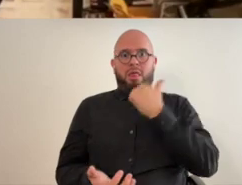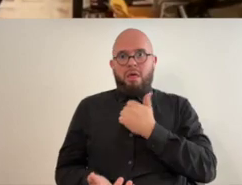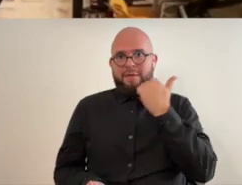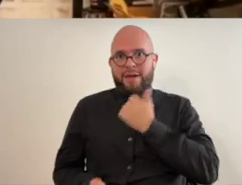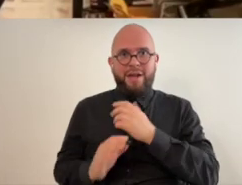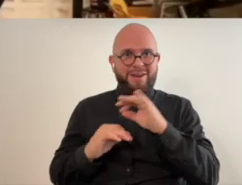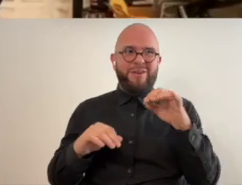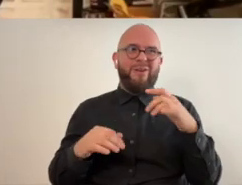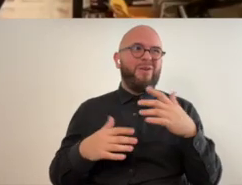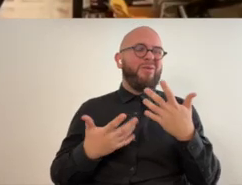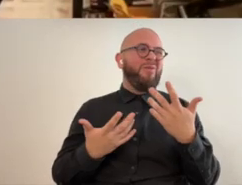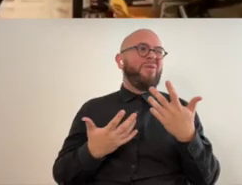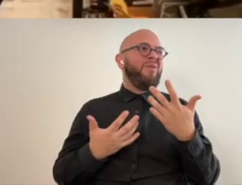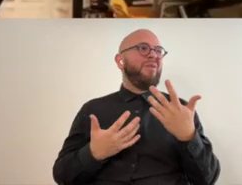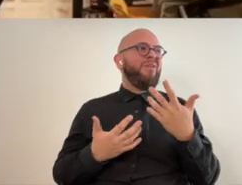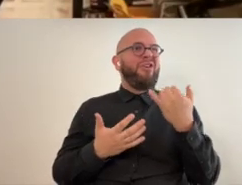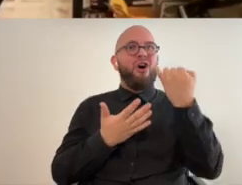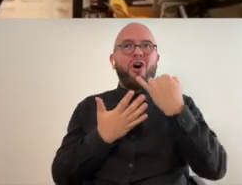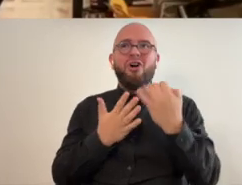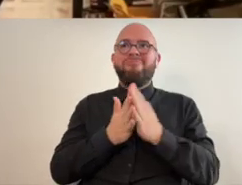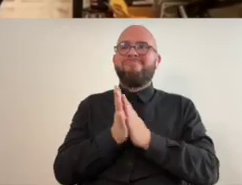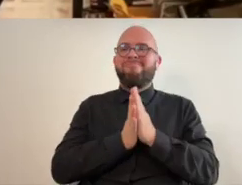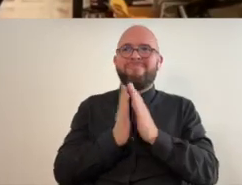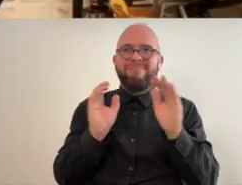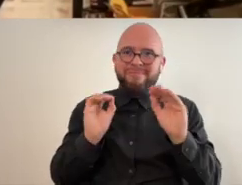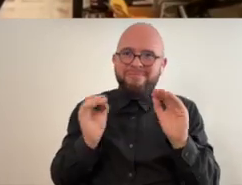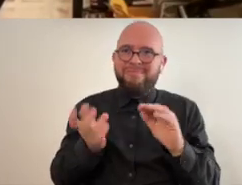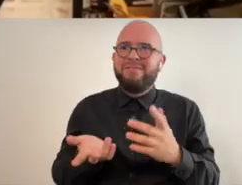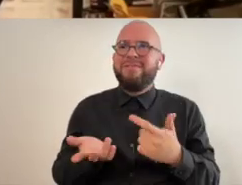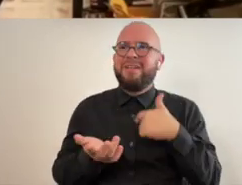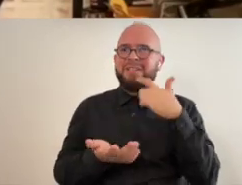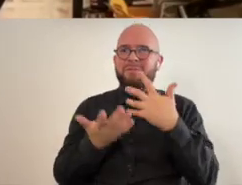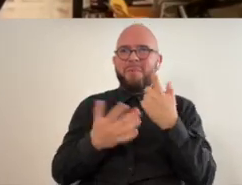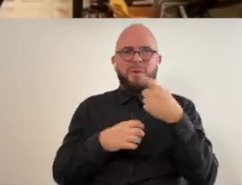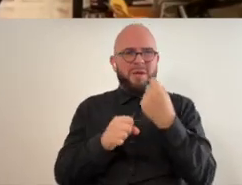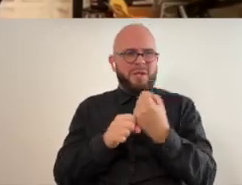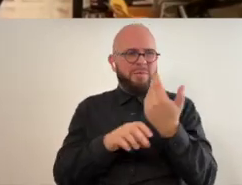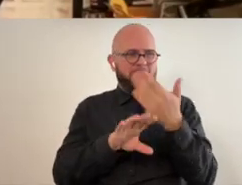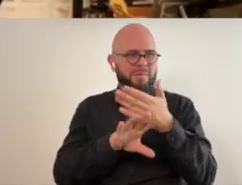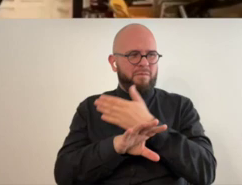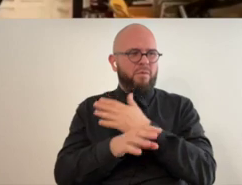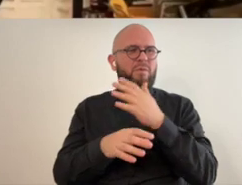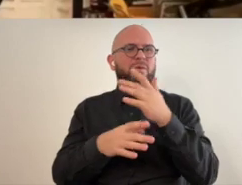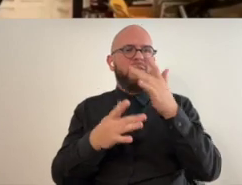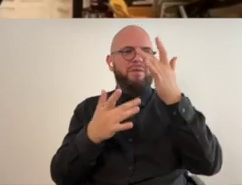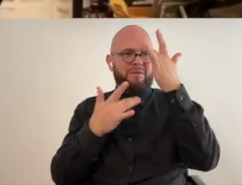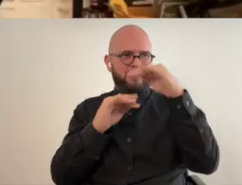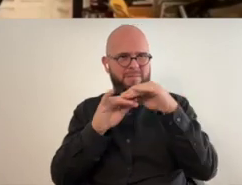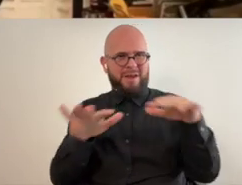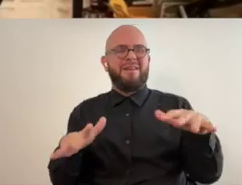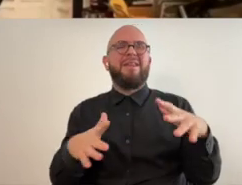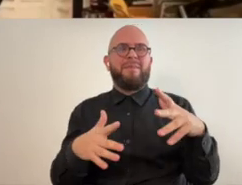space for art it had this studio for like uh maybe a year or so before the pandemic it was built in our backyard